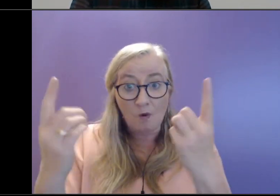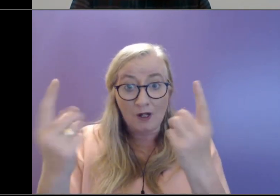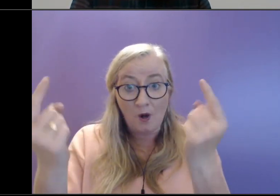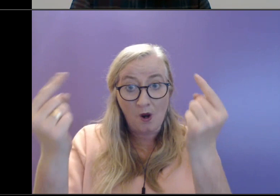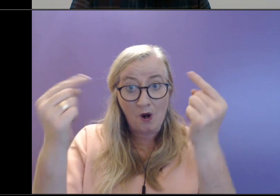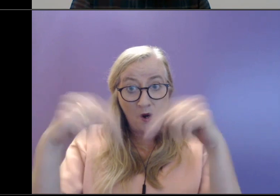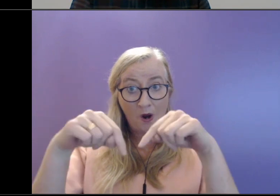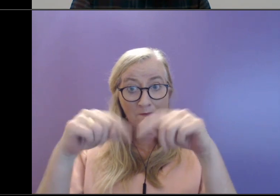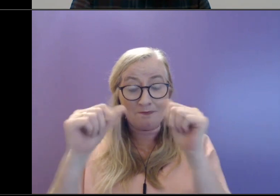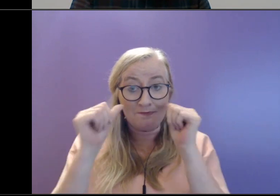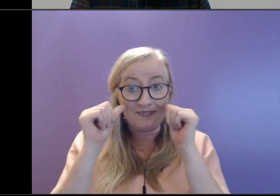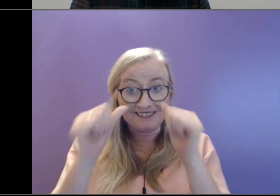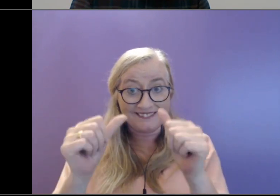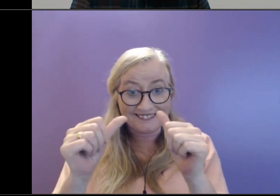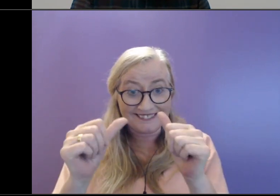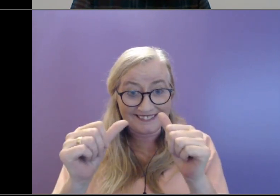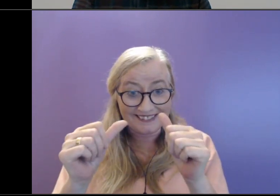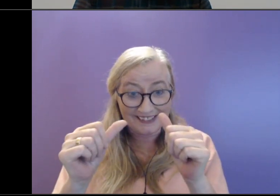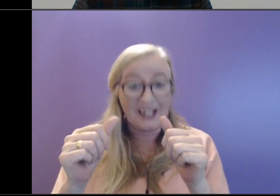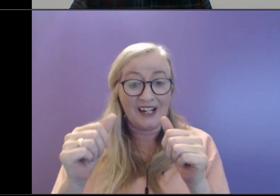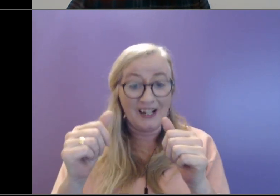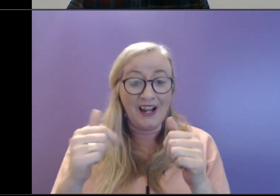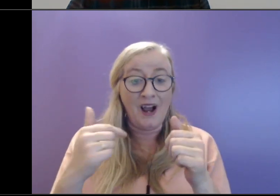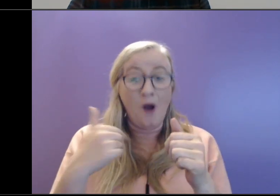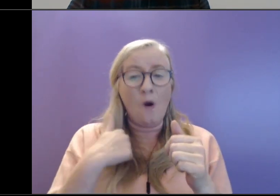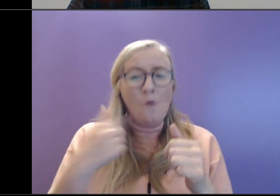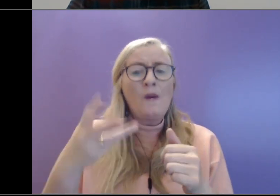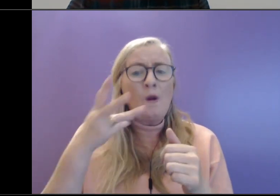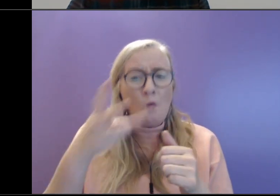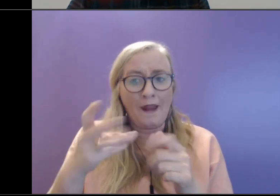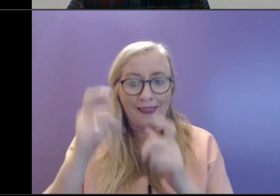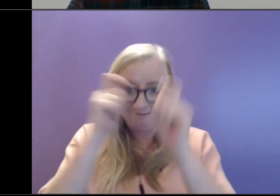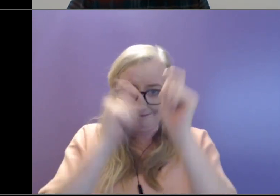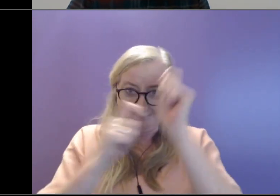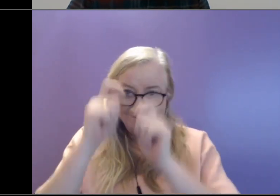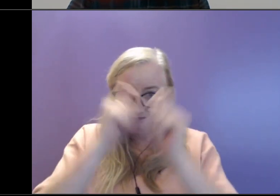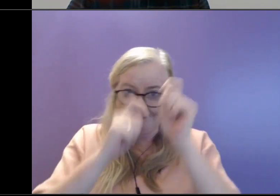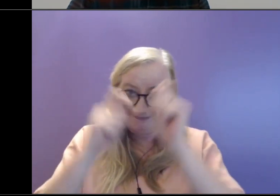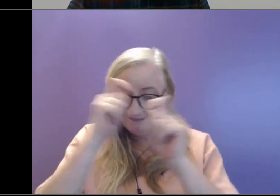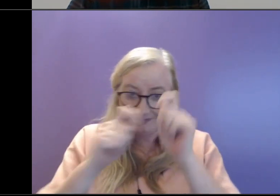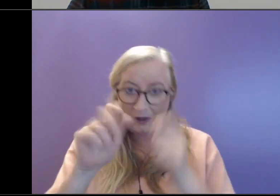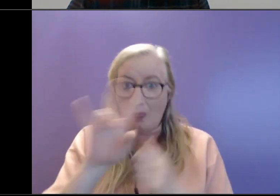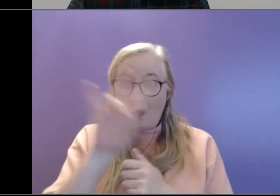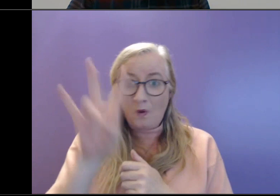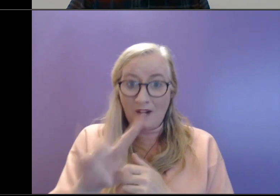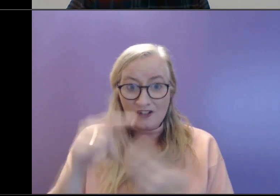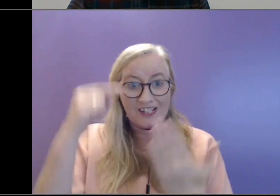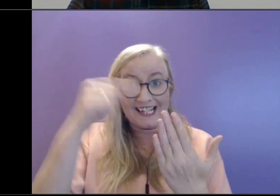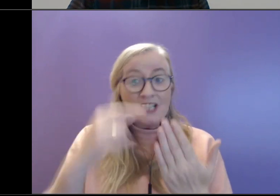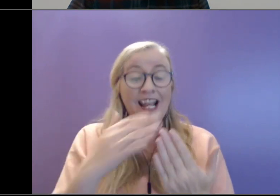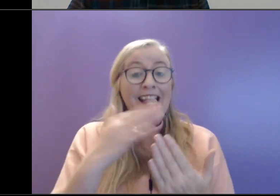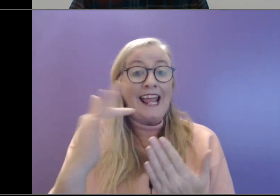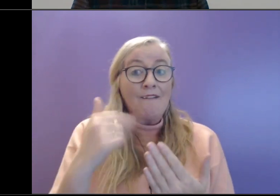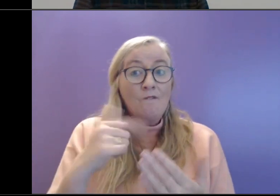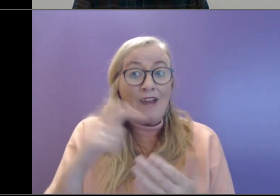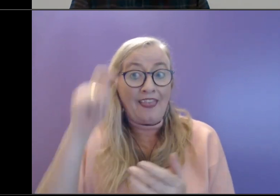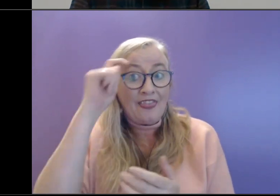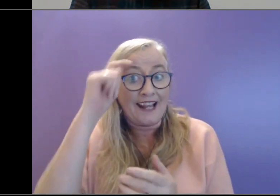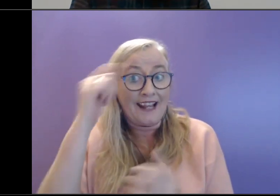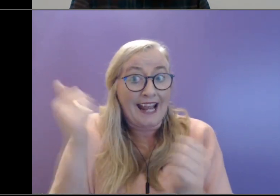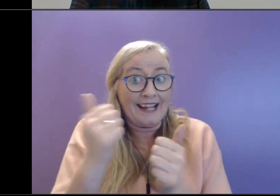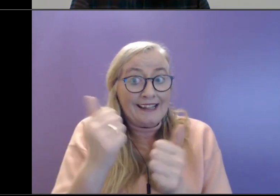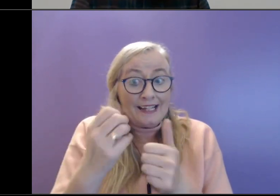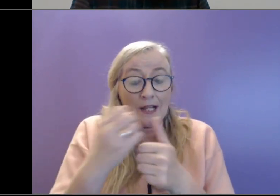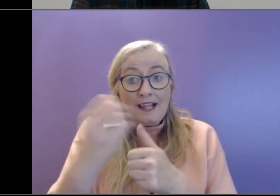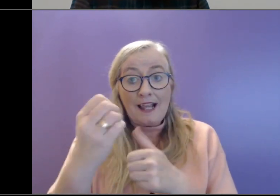we will probably think about those questions afterwards. And if there's anything else that comes to our mind, we'll put it up on the